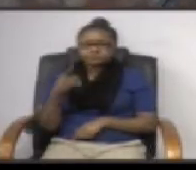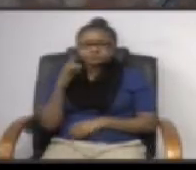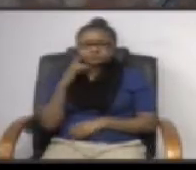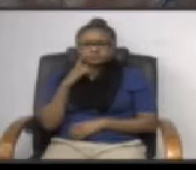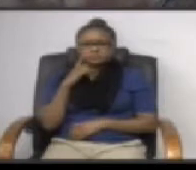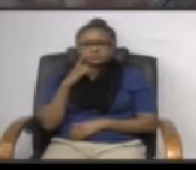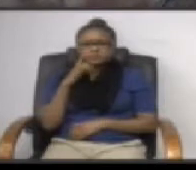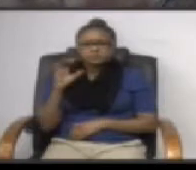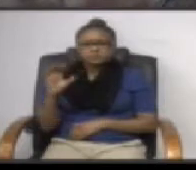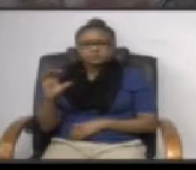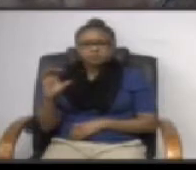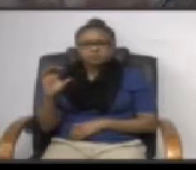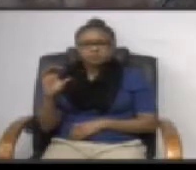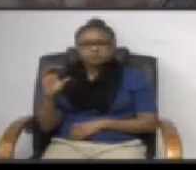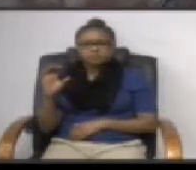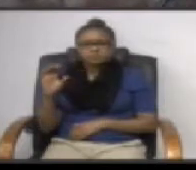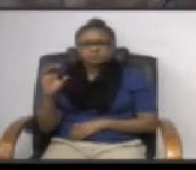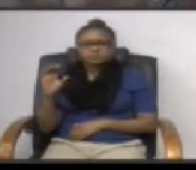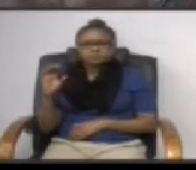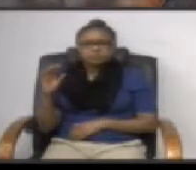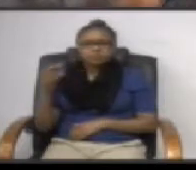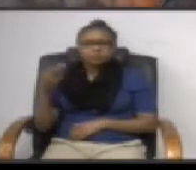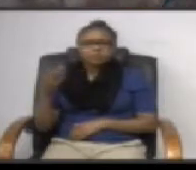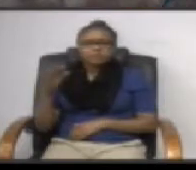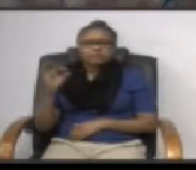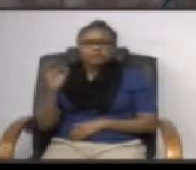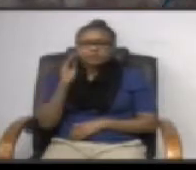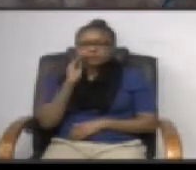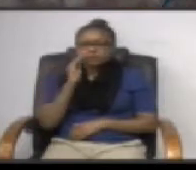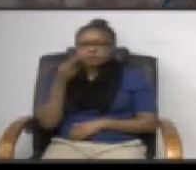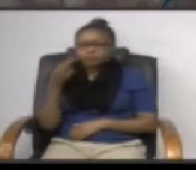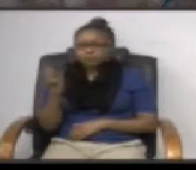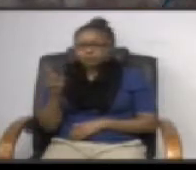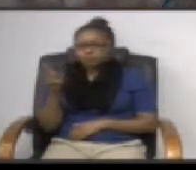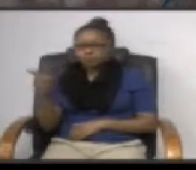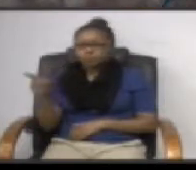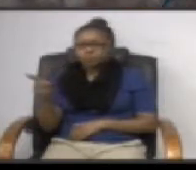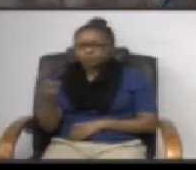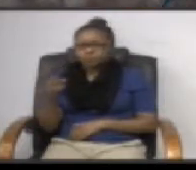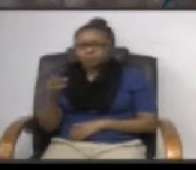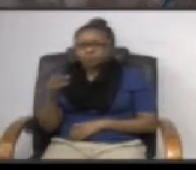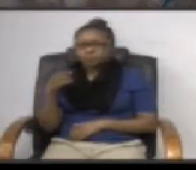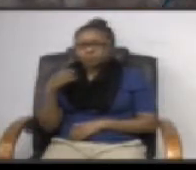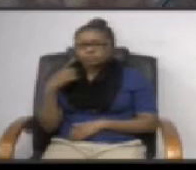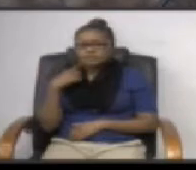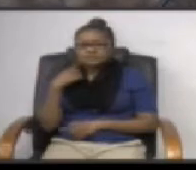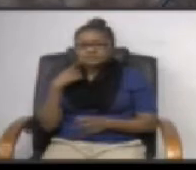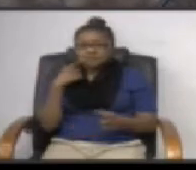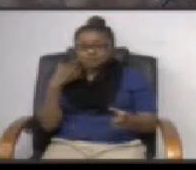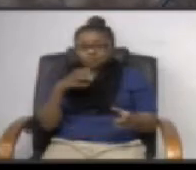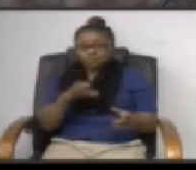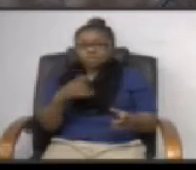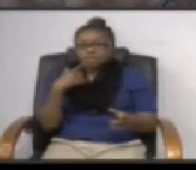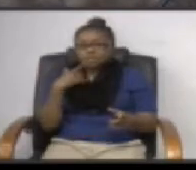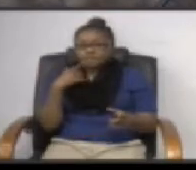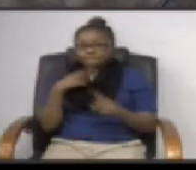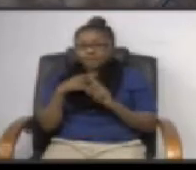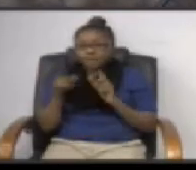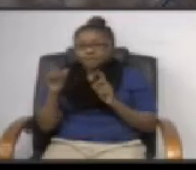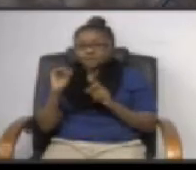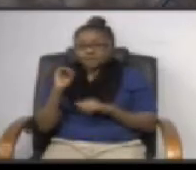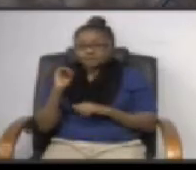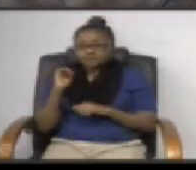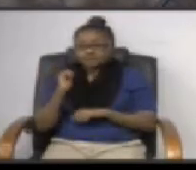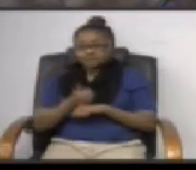uh cell tower for example that was noted but it did not stop it because there's school board yes